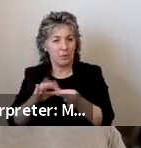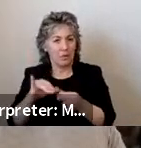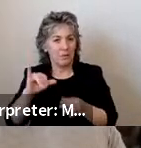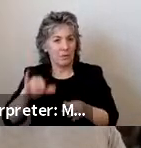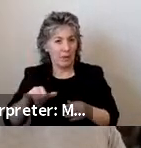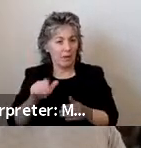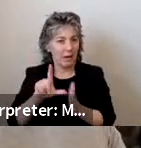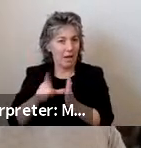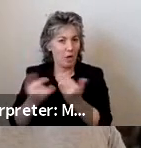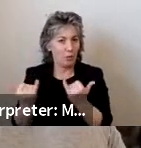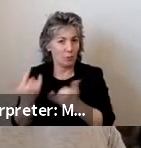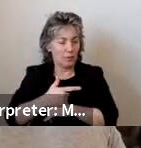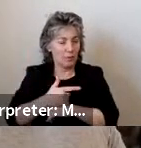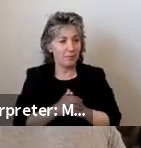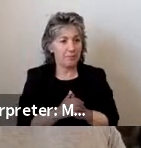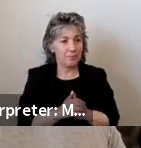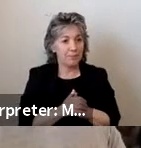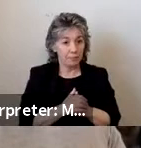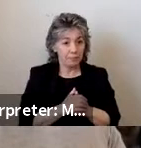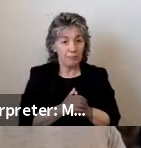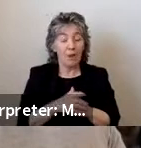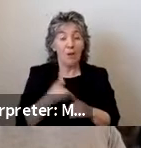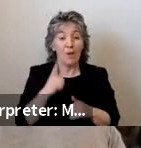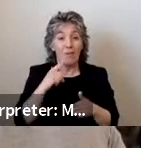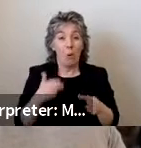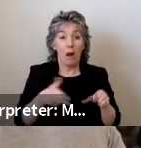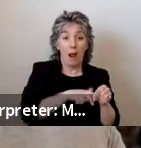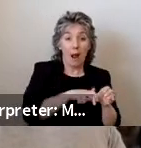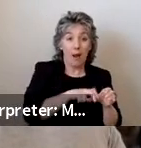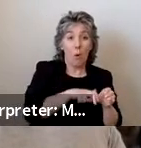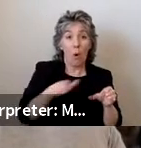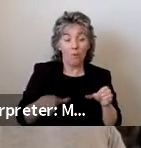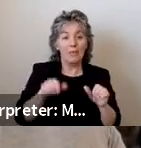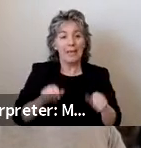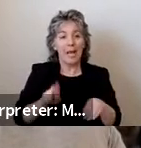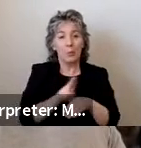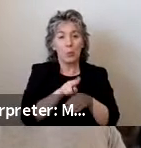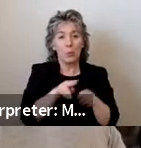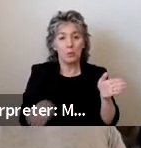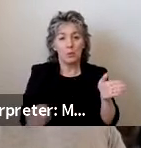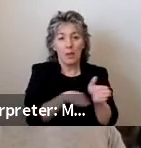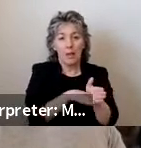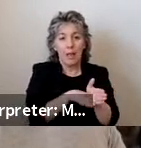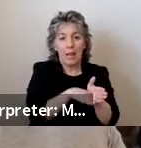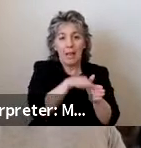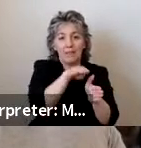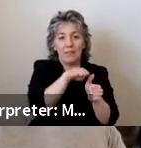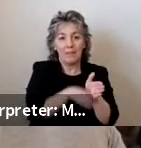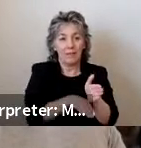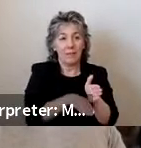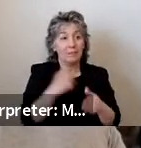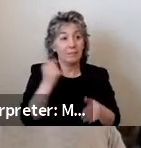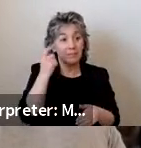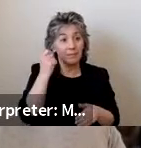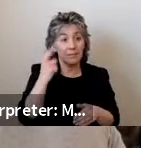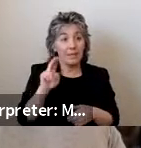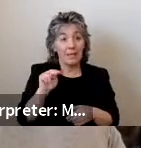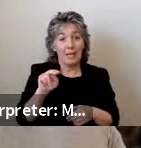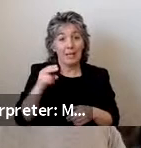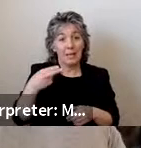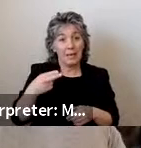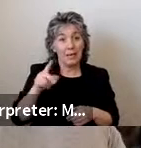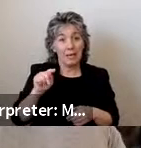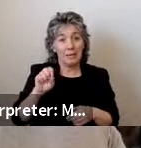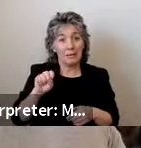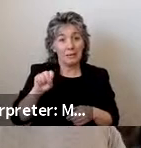Another allowable means of entry and exit to a vehicle is with the use of a lift. Lifts must comply with NHTSA's Federal Motor Vehicle Safety